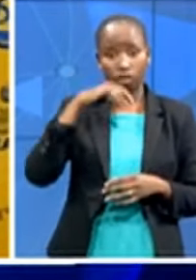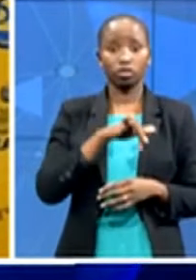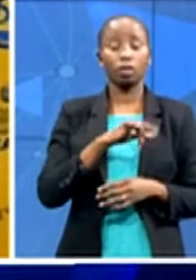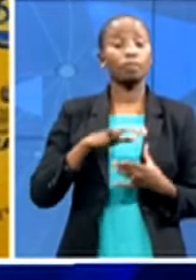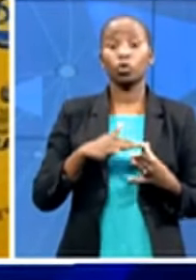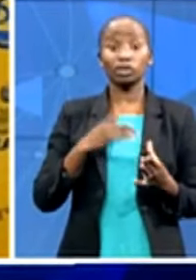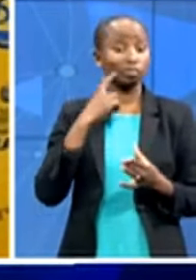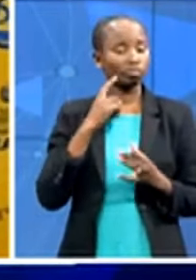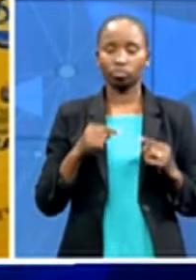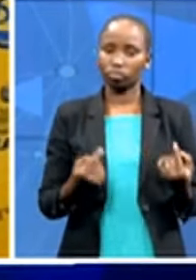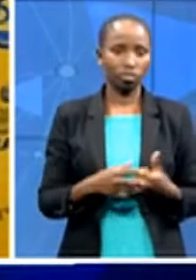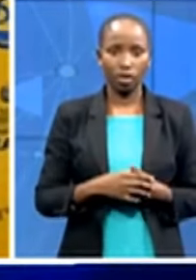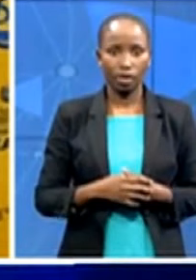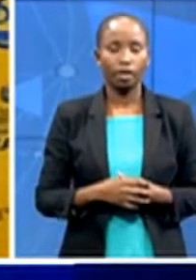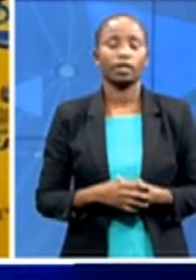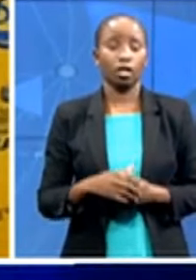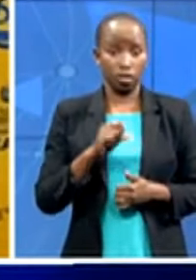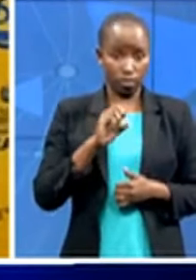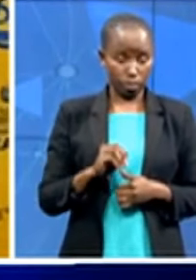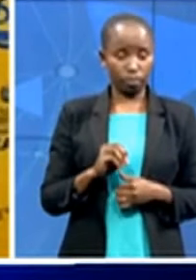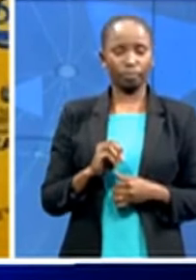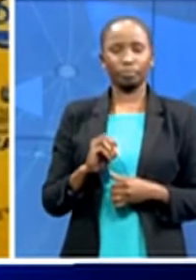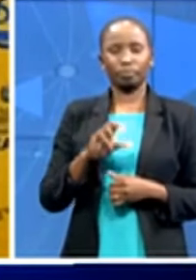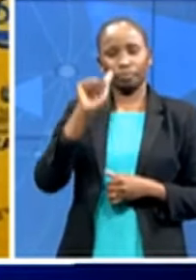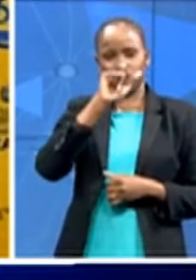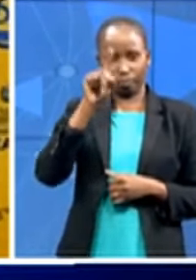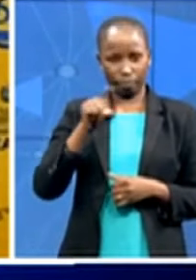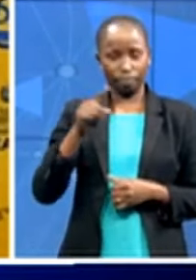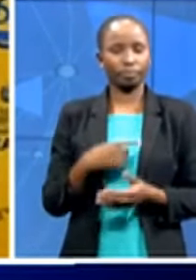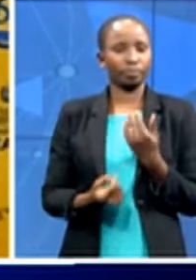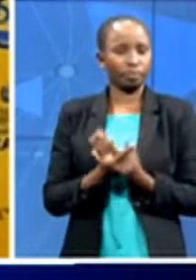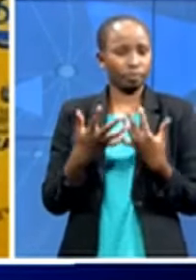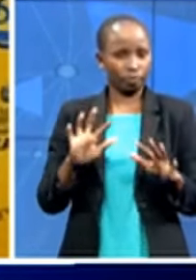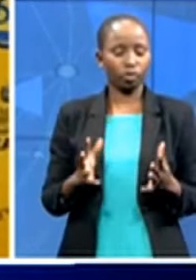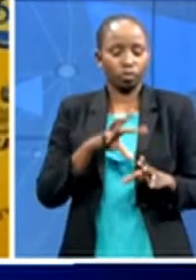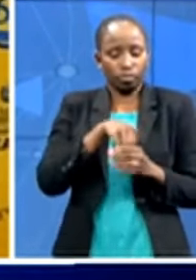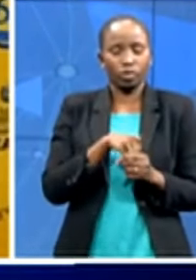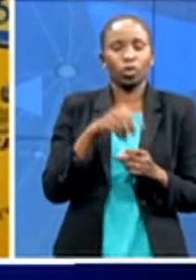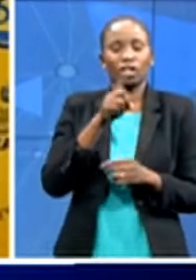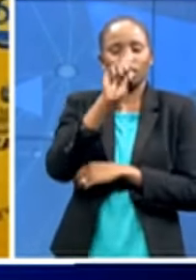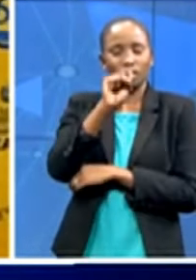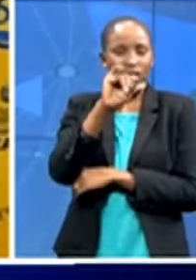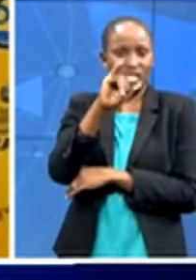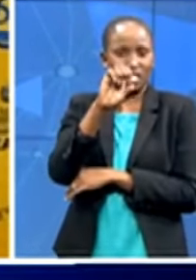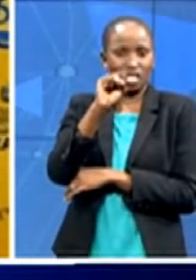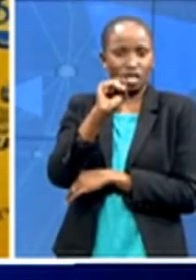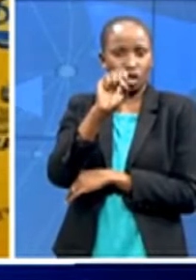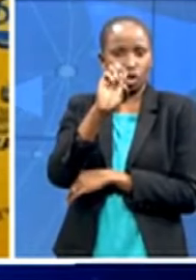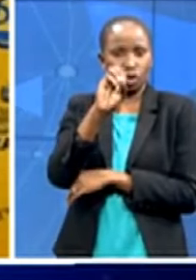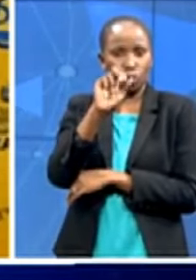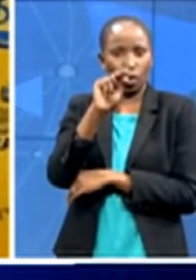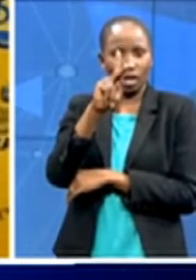astrazeneca we participated in sisonki what we did during the sisonki we took our vaccinators